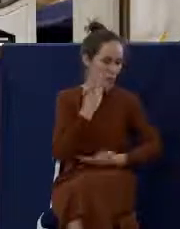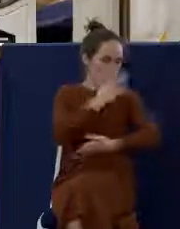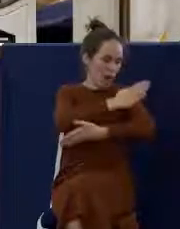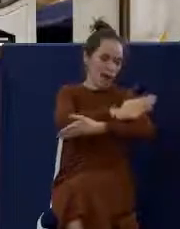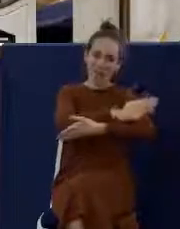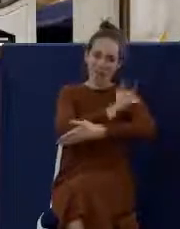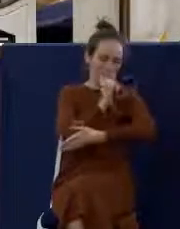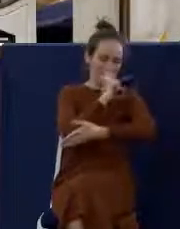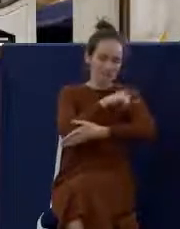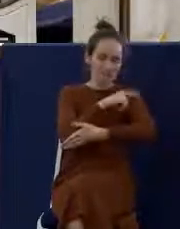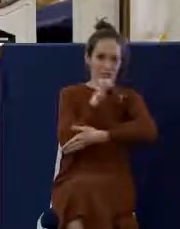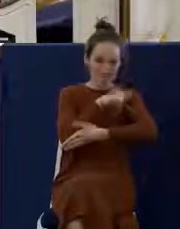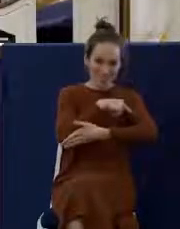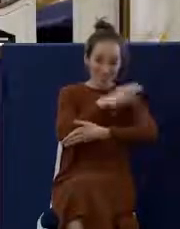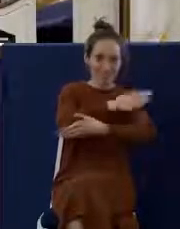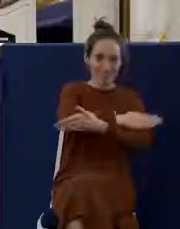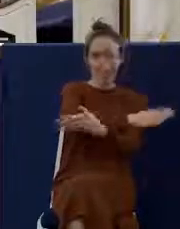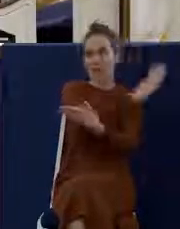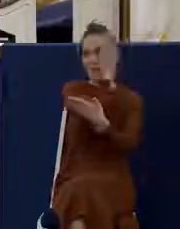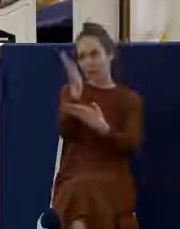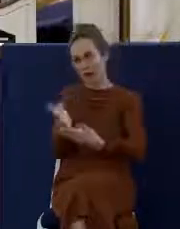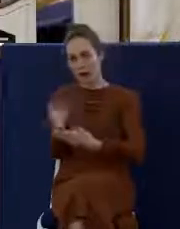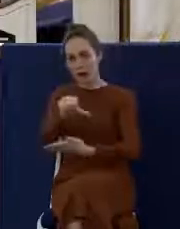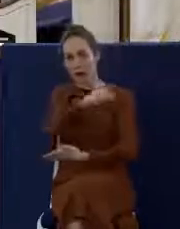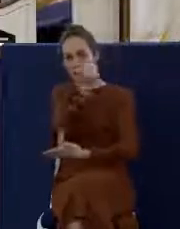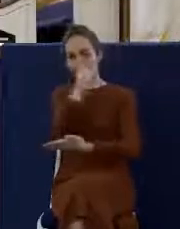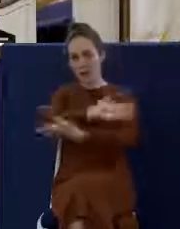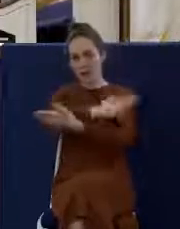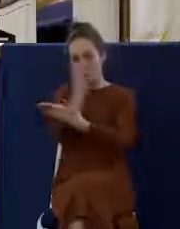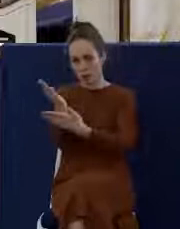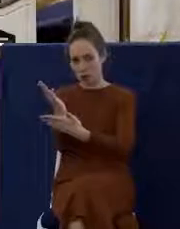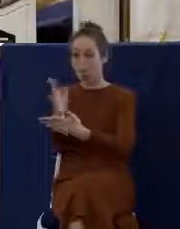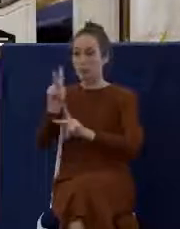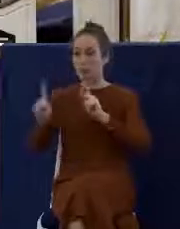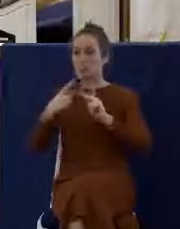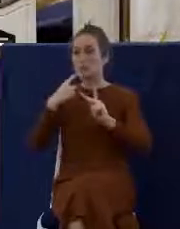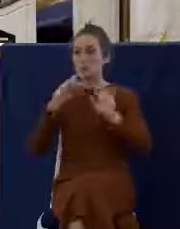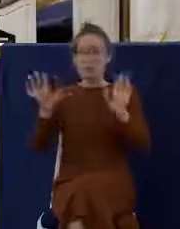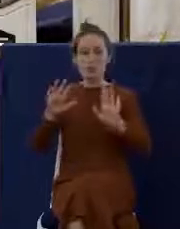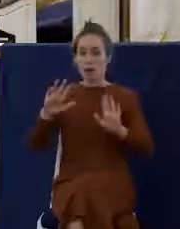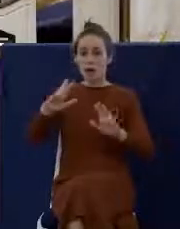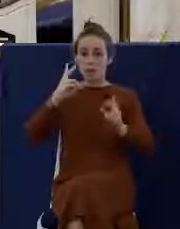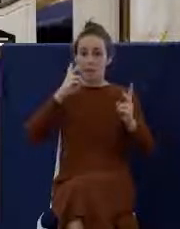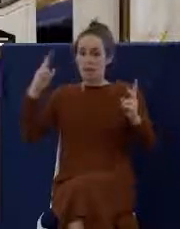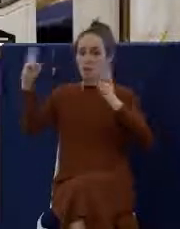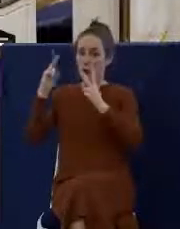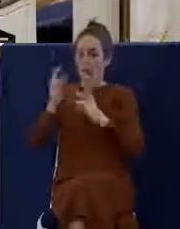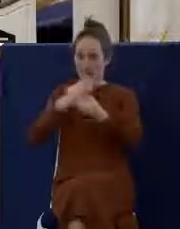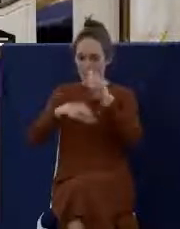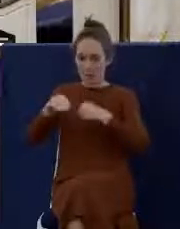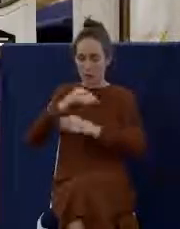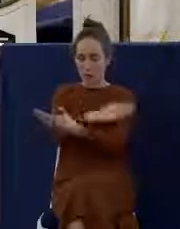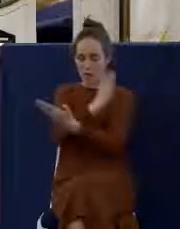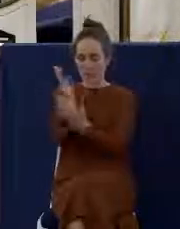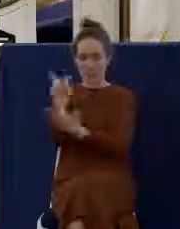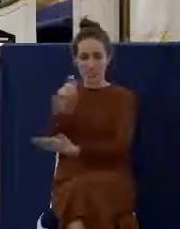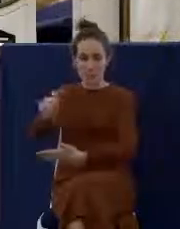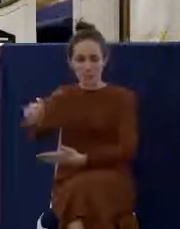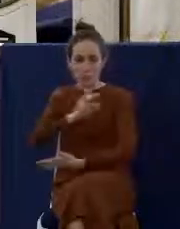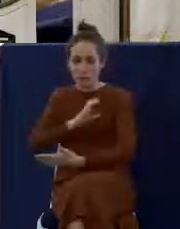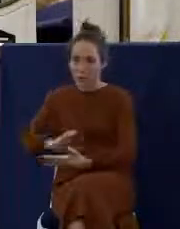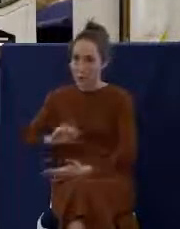true. But then the pendulum swings all the way to the other way and says, well, it's a memorial supper, and that's it. Christ is not present.